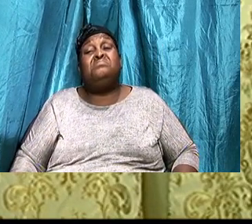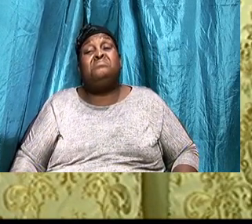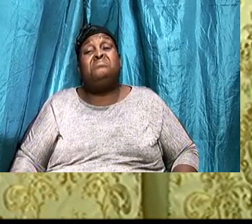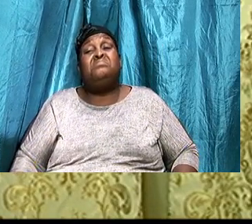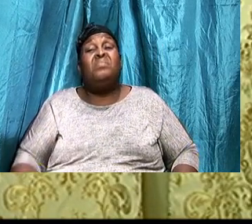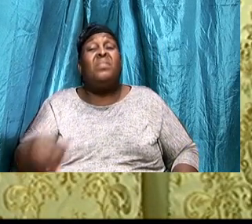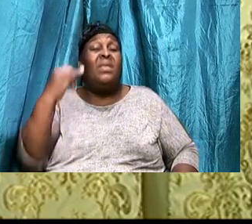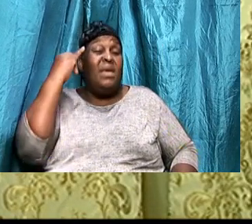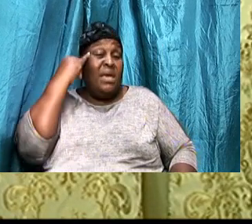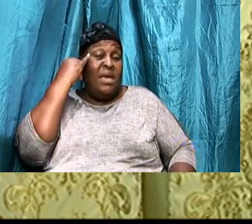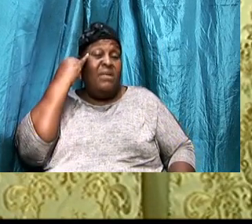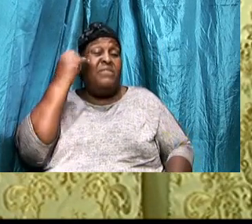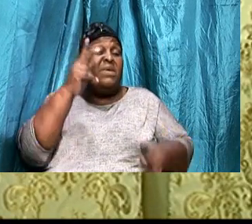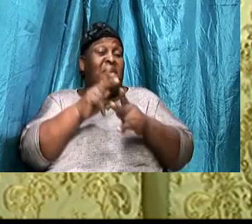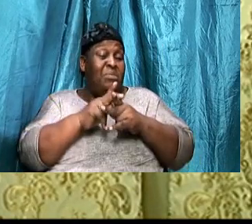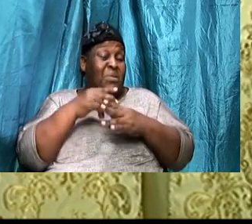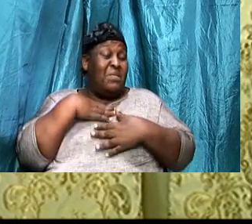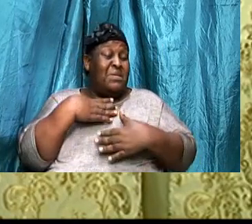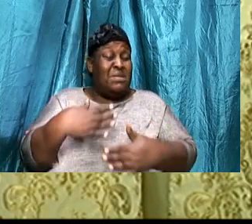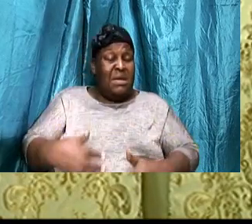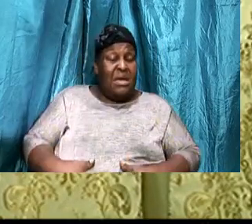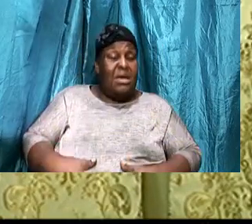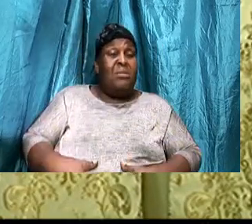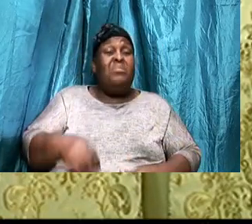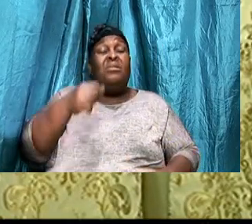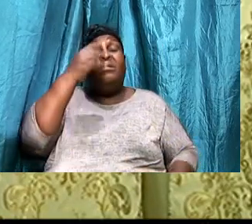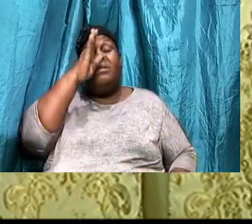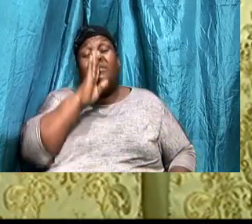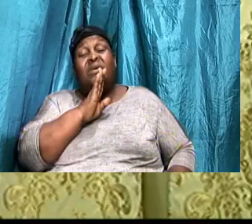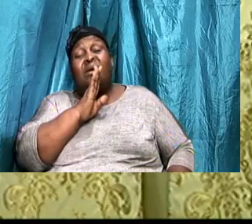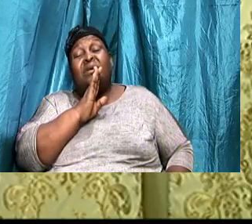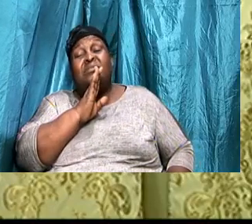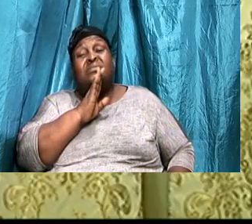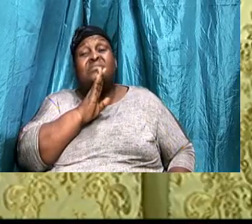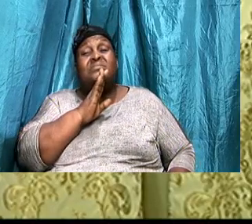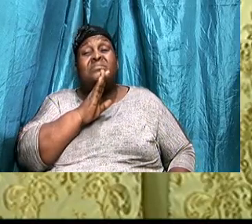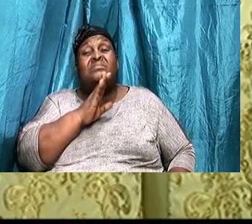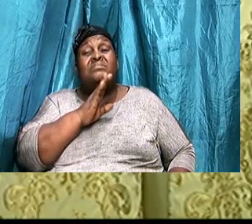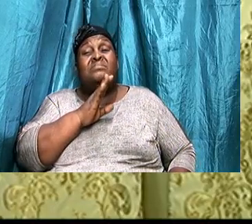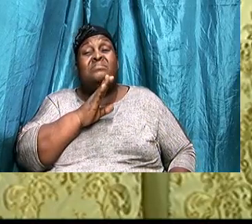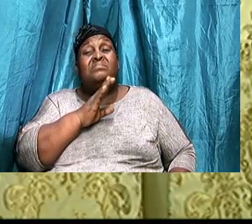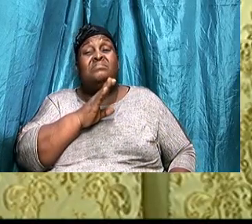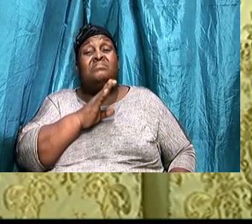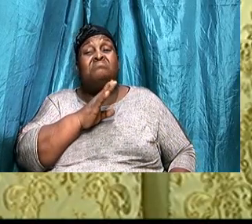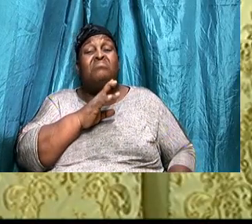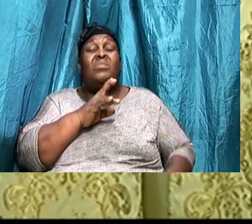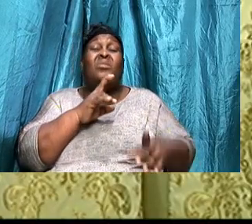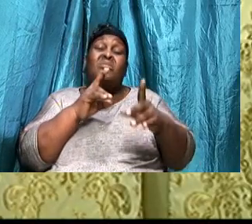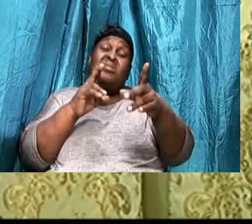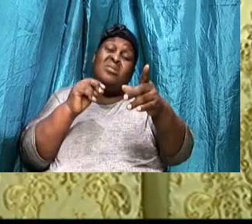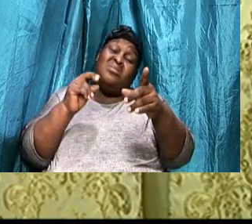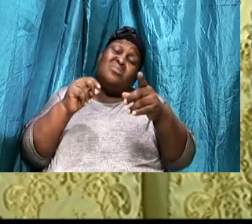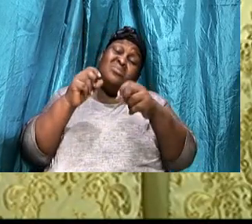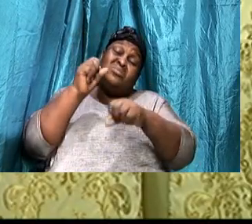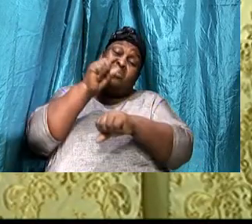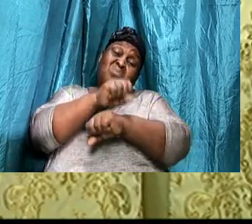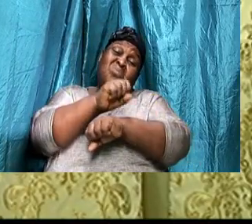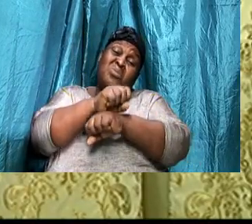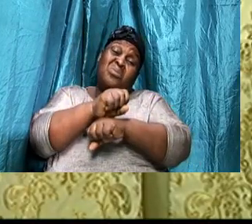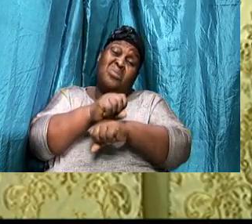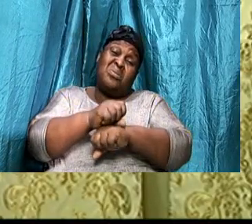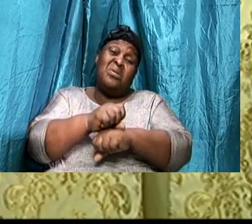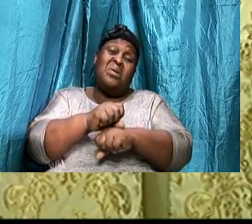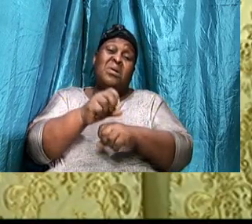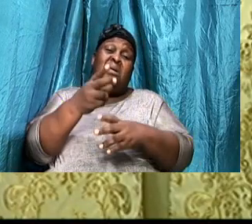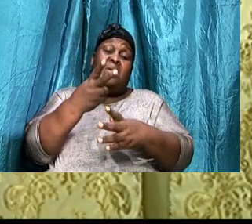If we are keeping, This temple of God, What that is doing, You know, It is just, I was doing some work, In half a tree, The other day, And